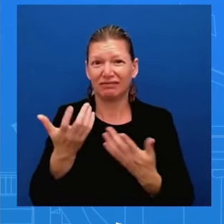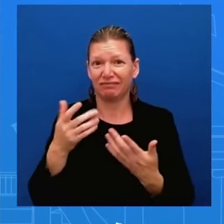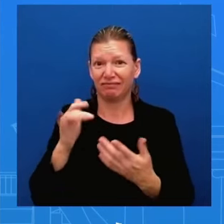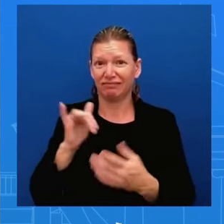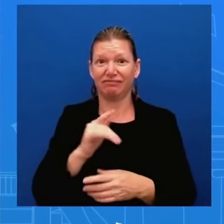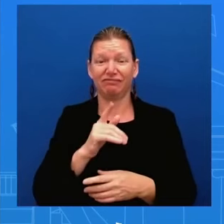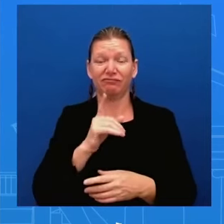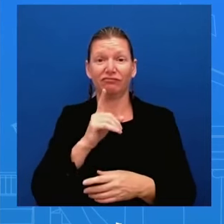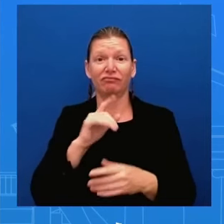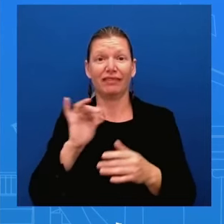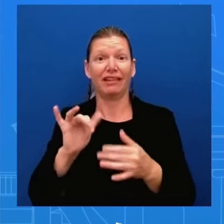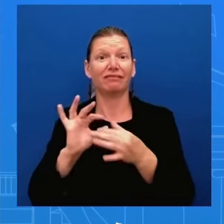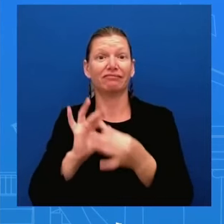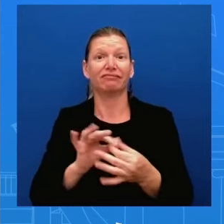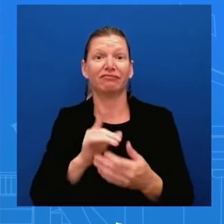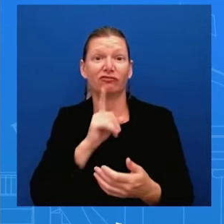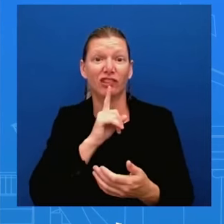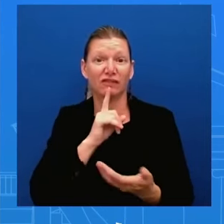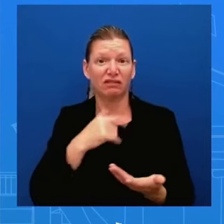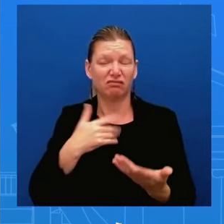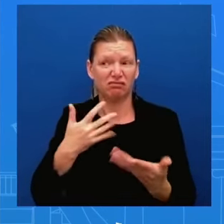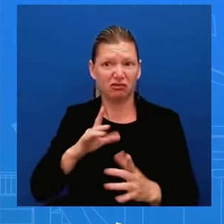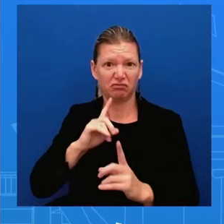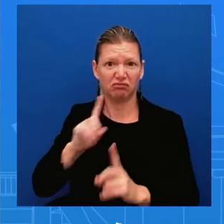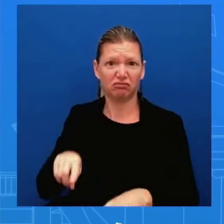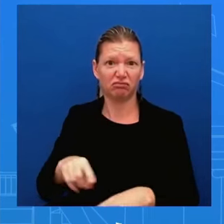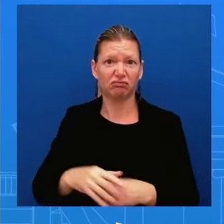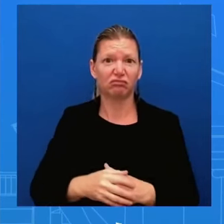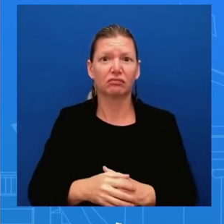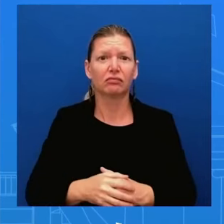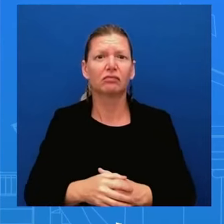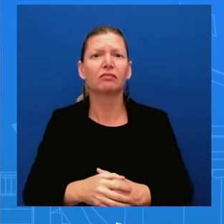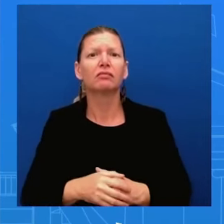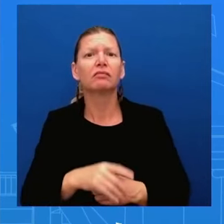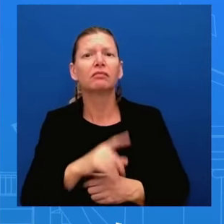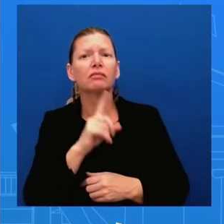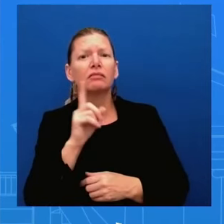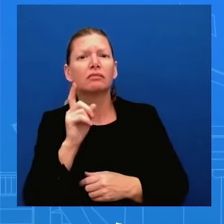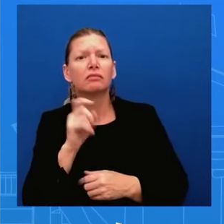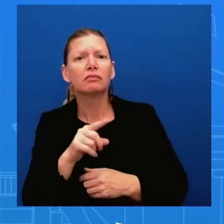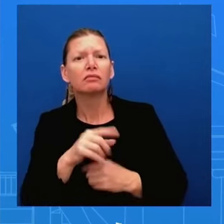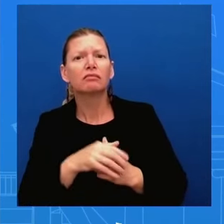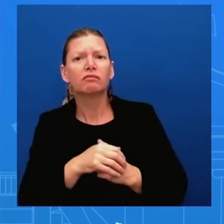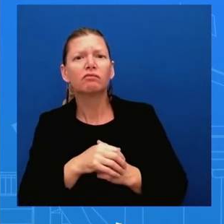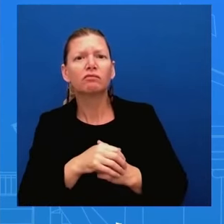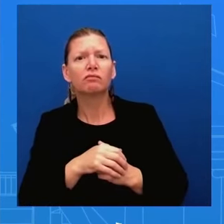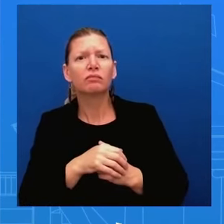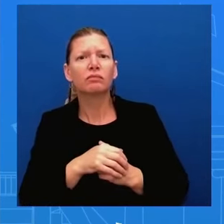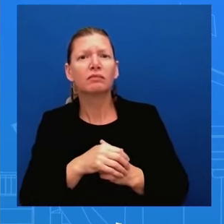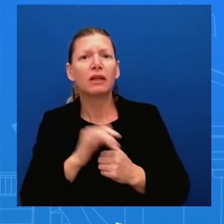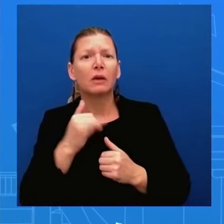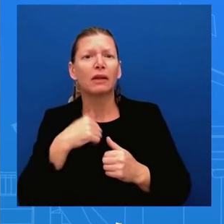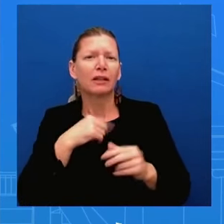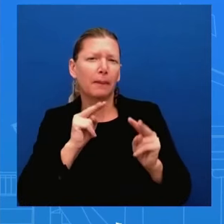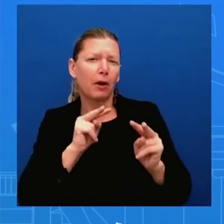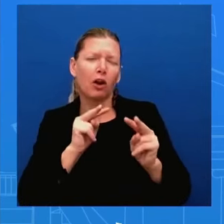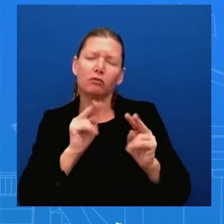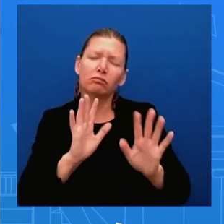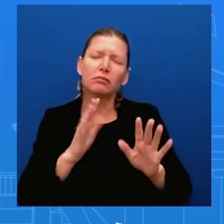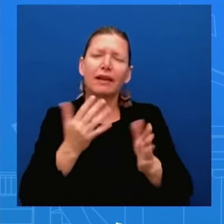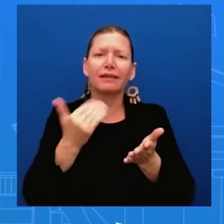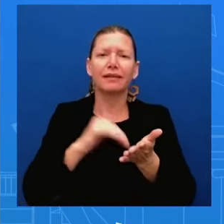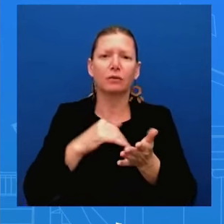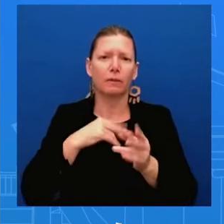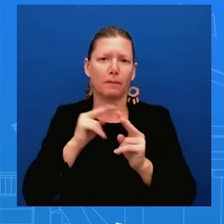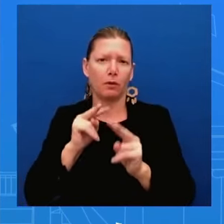asked me the question about what we're seeing we're monitoring the situation we've been very clear publicly and privately uh jake when he was here he talked